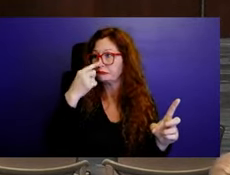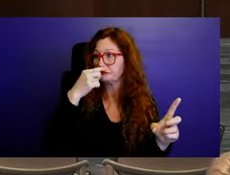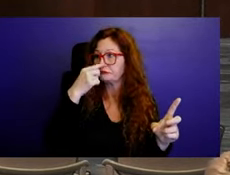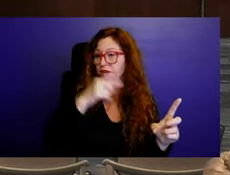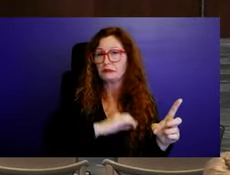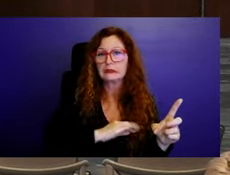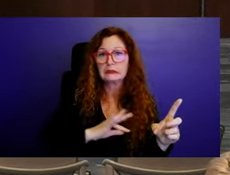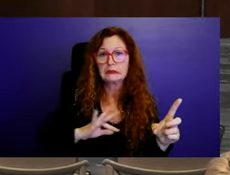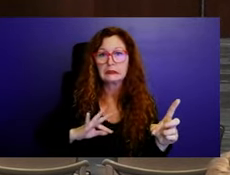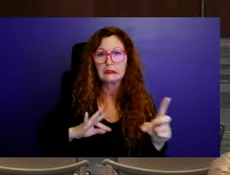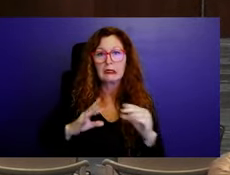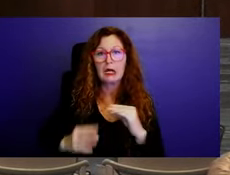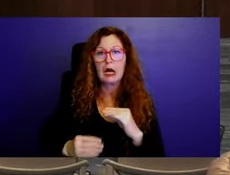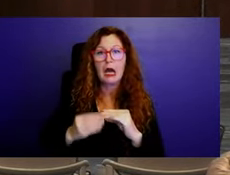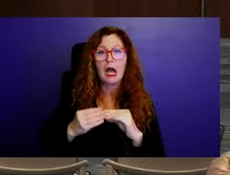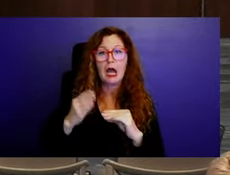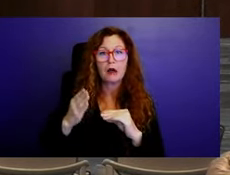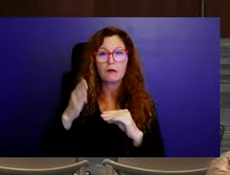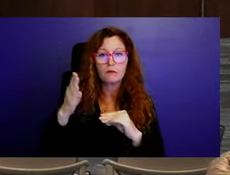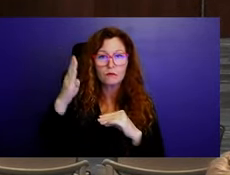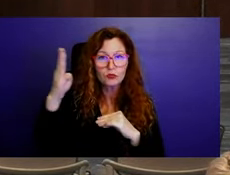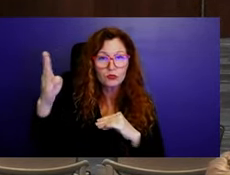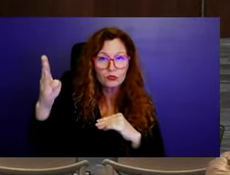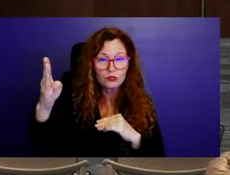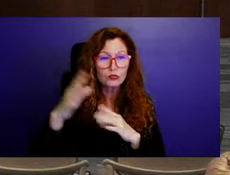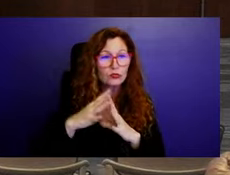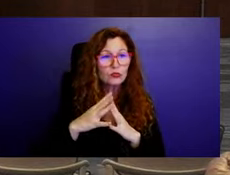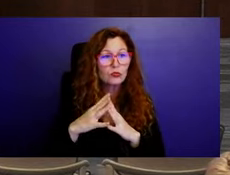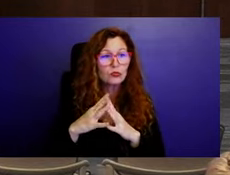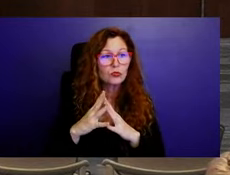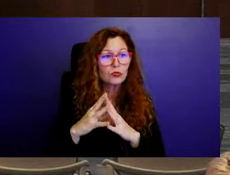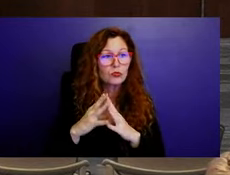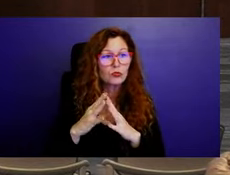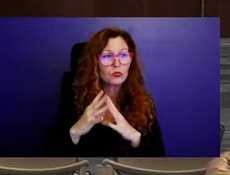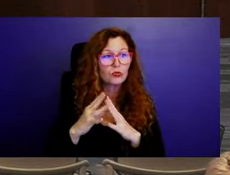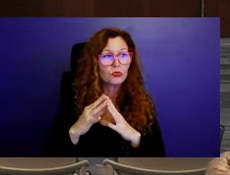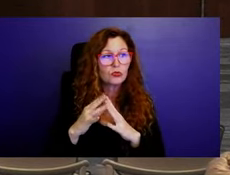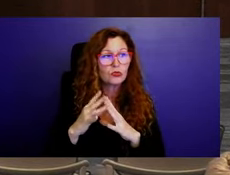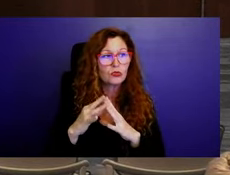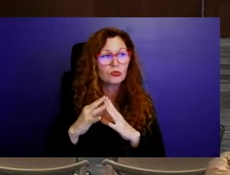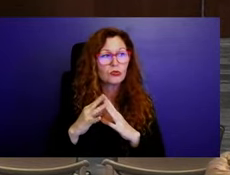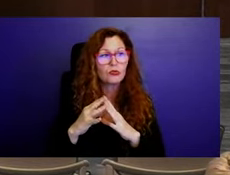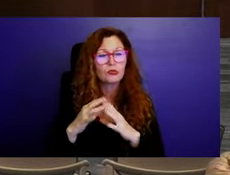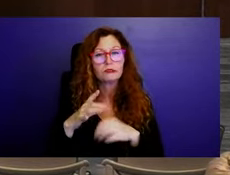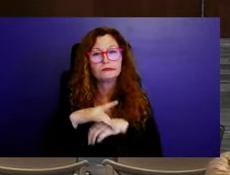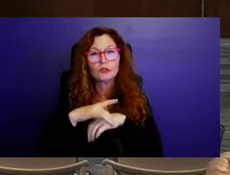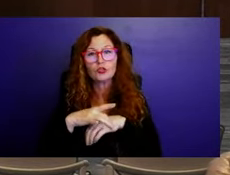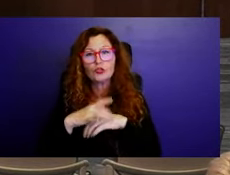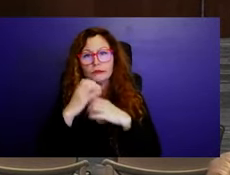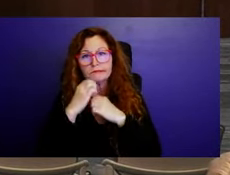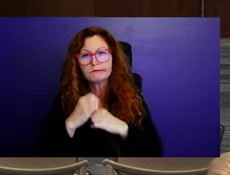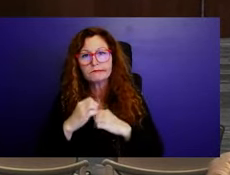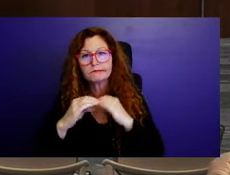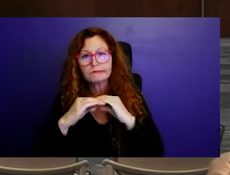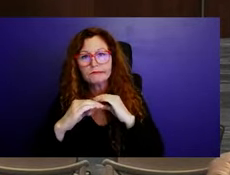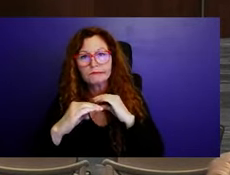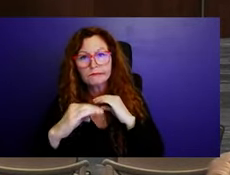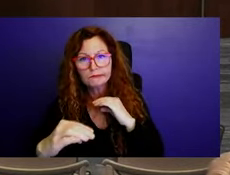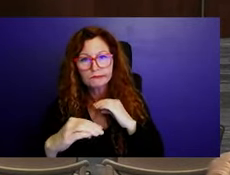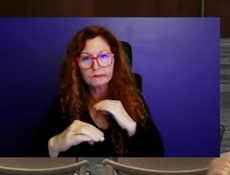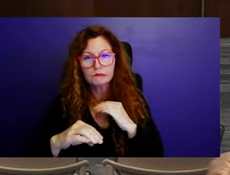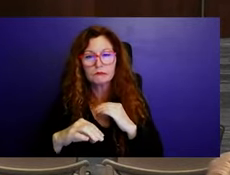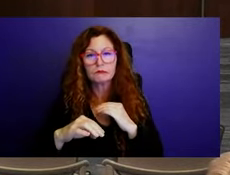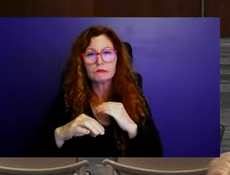at, um, kind of an, a sustainability impact where if, if we waive something like that, then maybe, um,